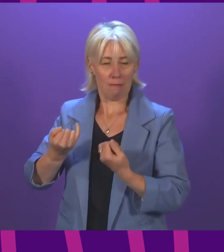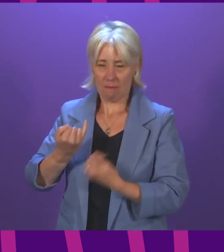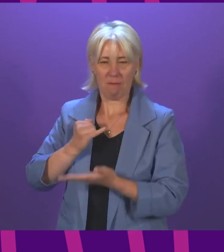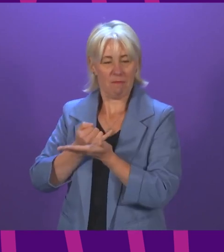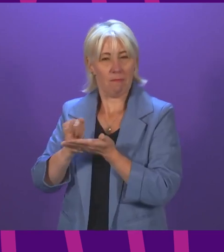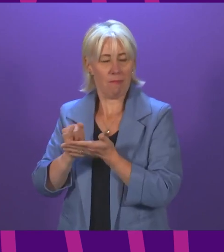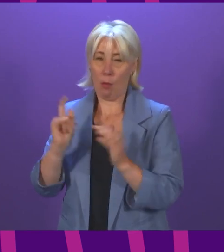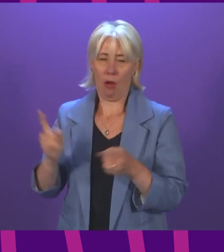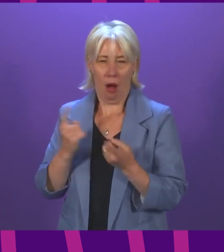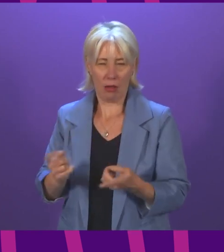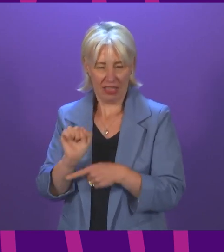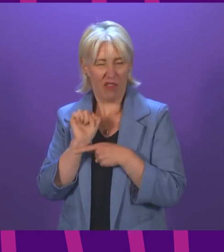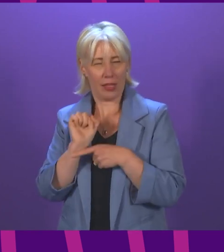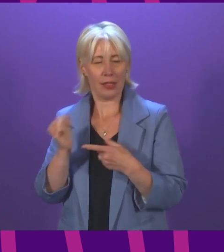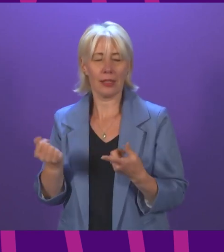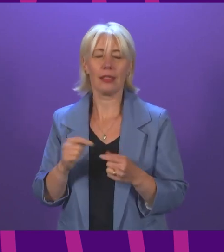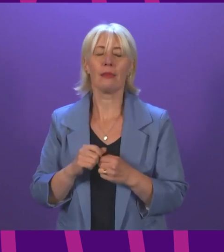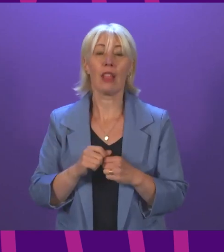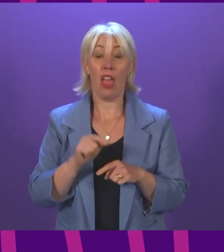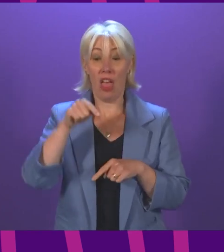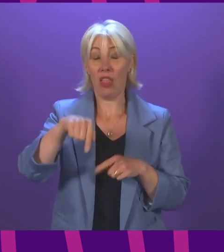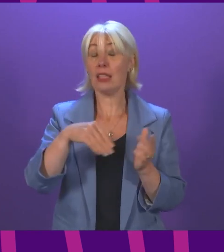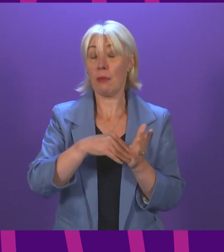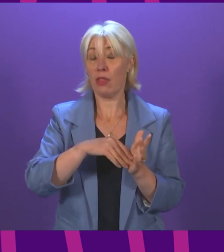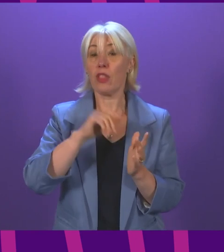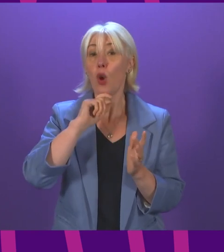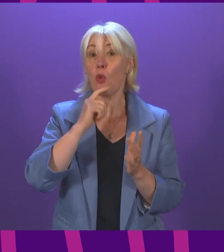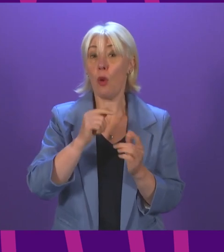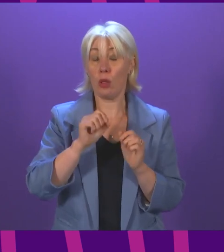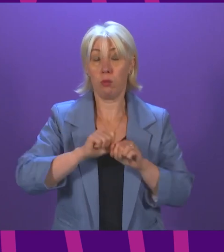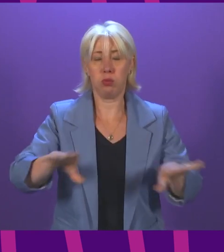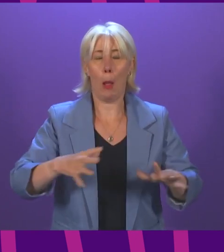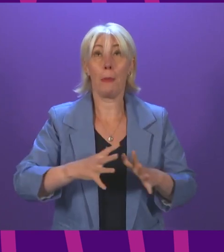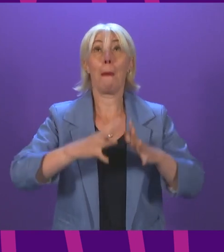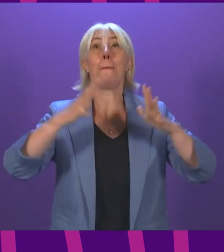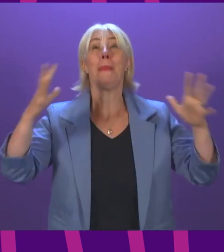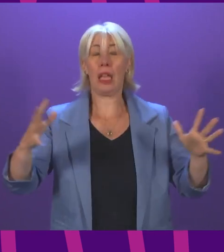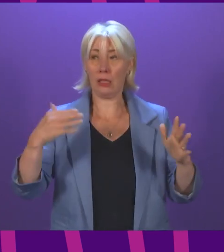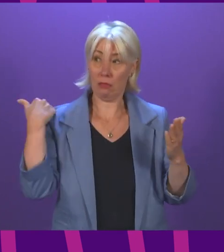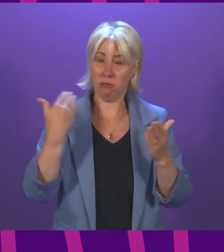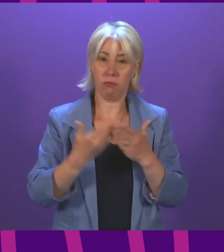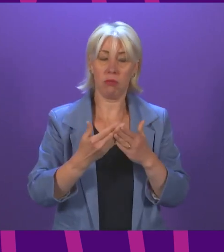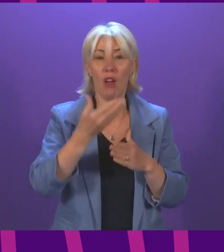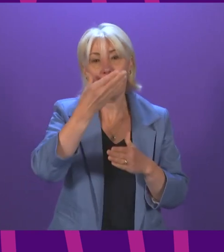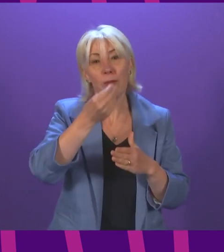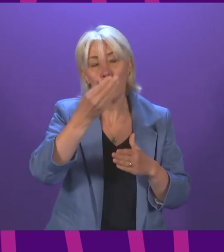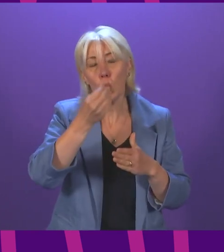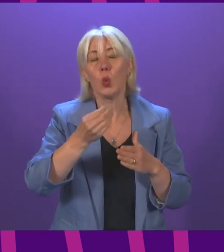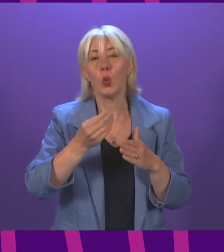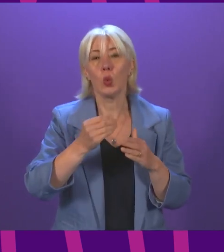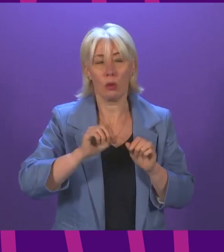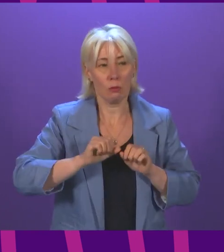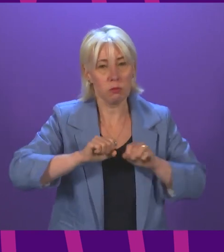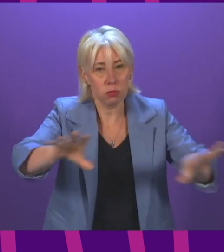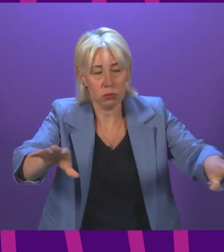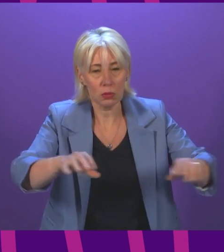Therefore, earlier this month, we launched Scotland's biggest ever flu vaccination programme with expanded eligibility criteria to